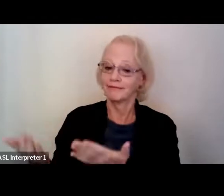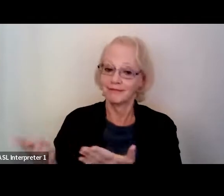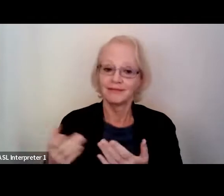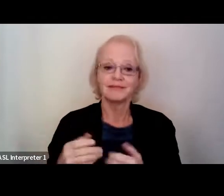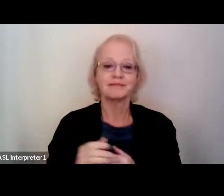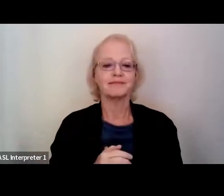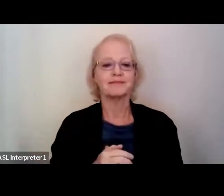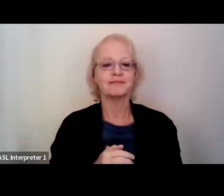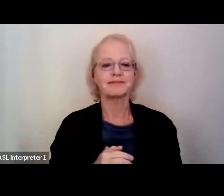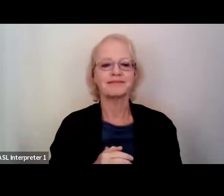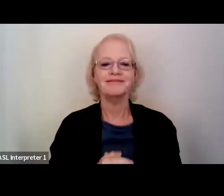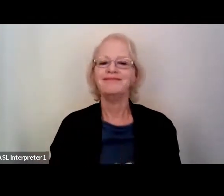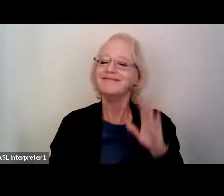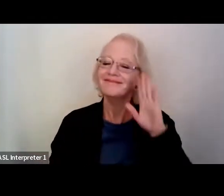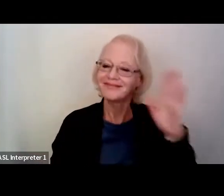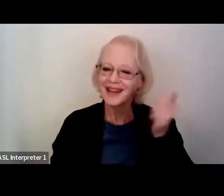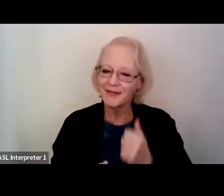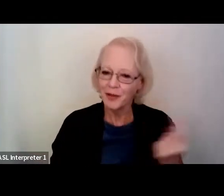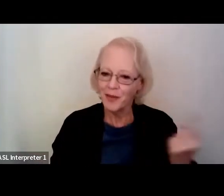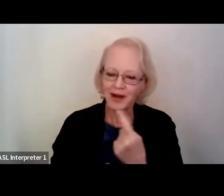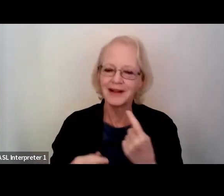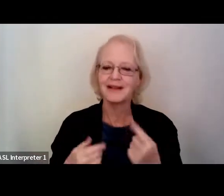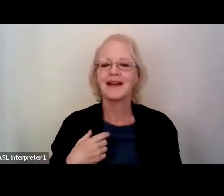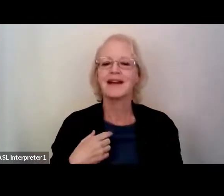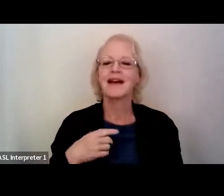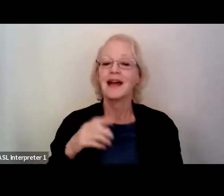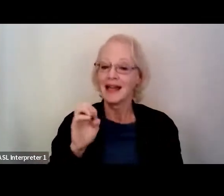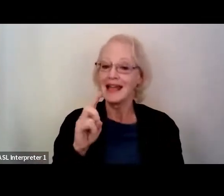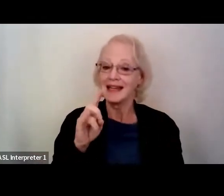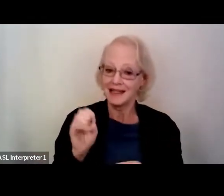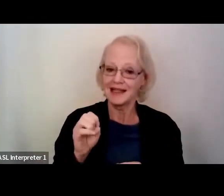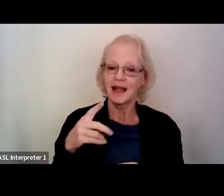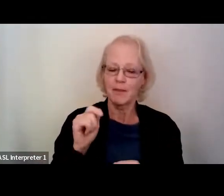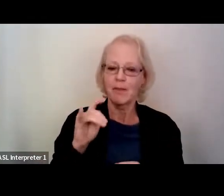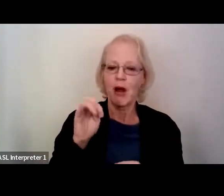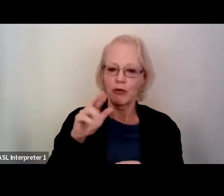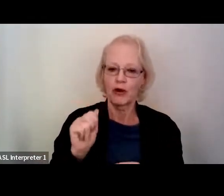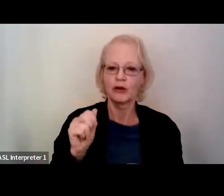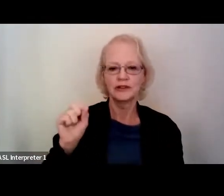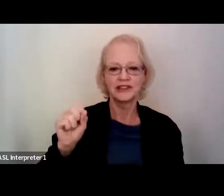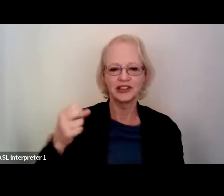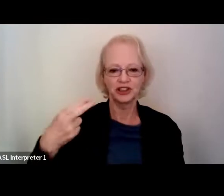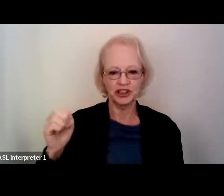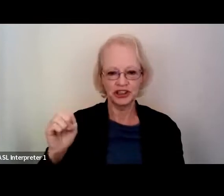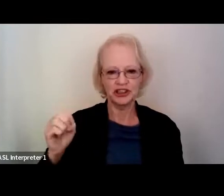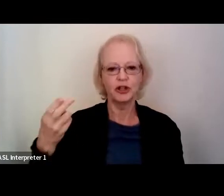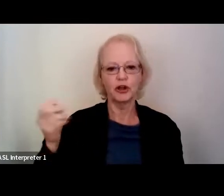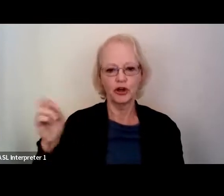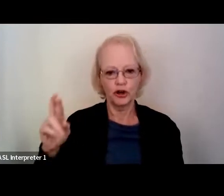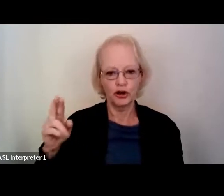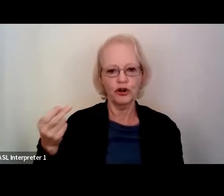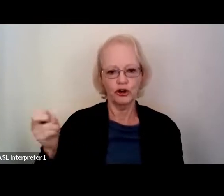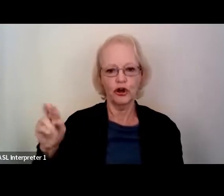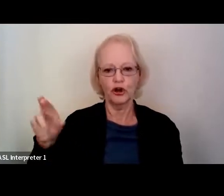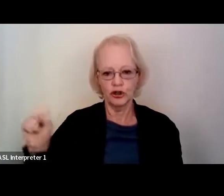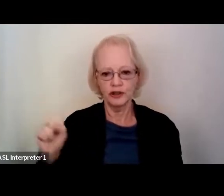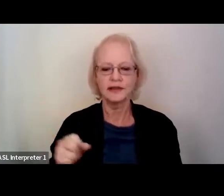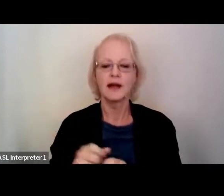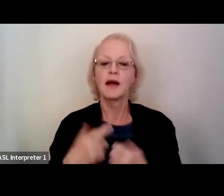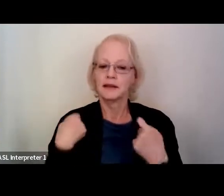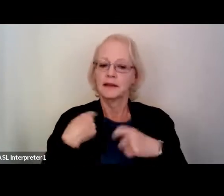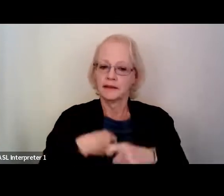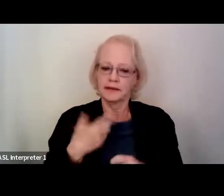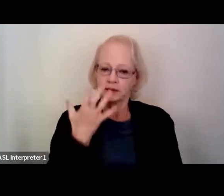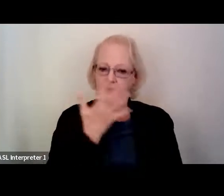Hi, everyone. My name is Erika Prado. My pronouns are she, her, hers. I'm a Latina with light colored skin